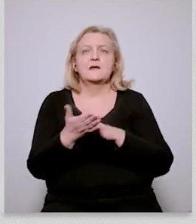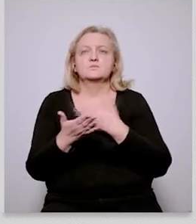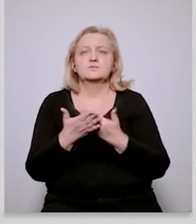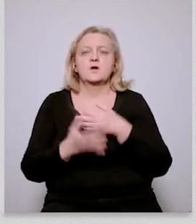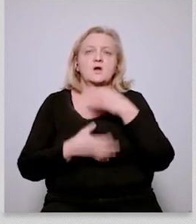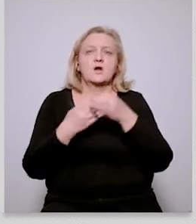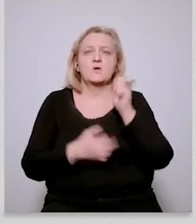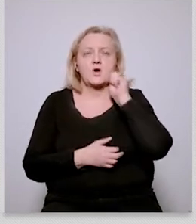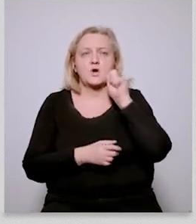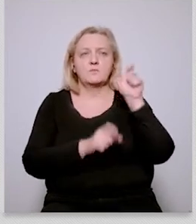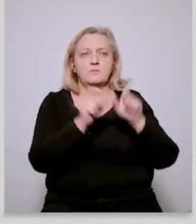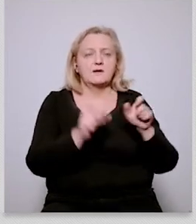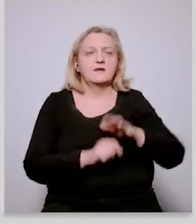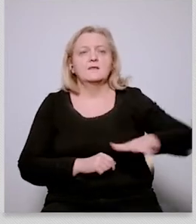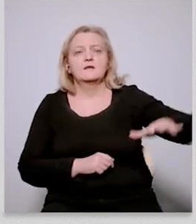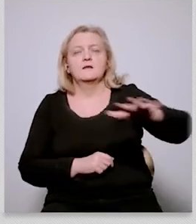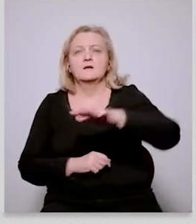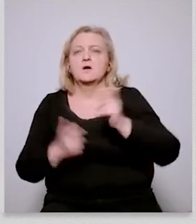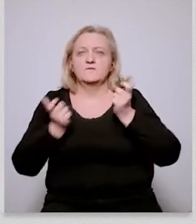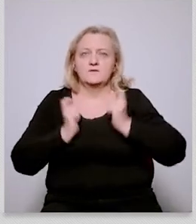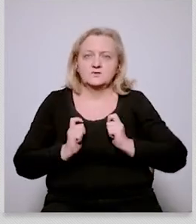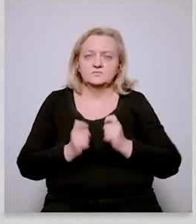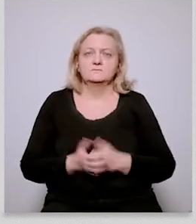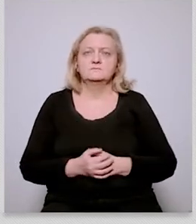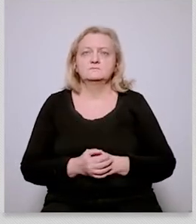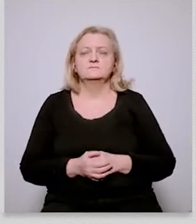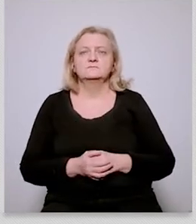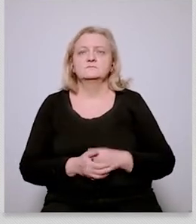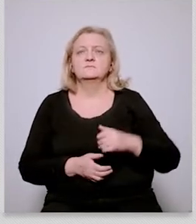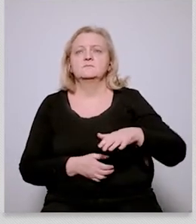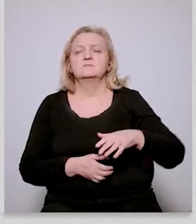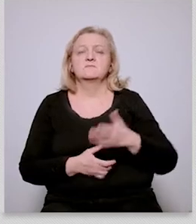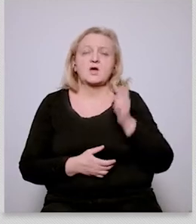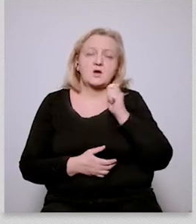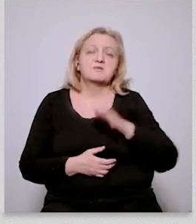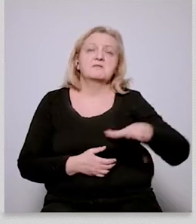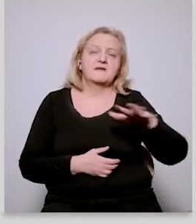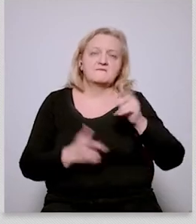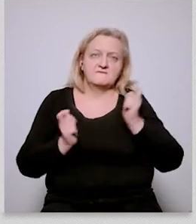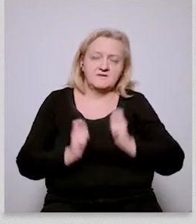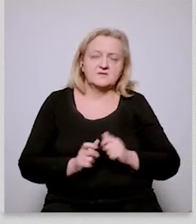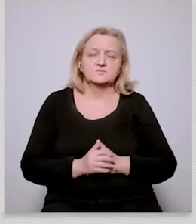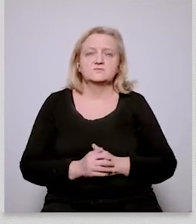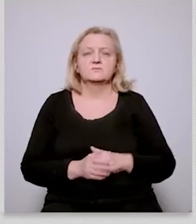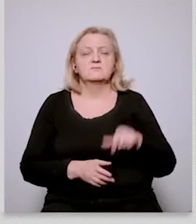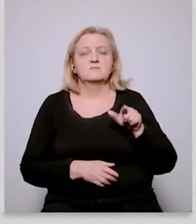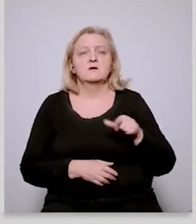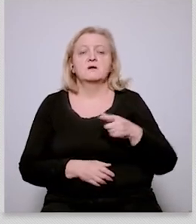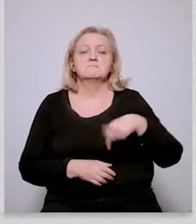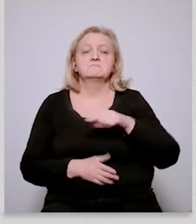farmland who are you know they experience climate change and yet on the other hand you know they don't seem to be you know uh